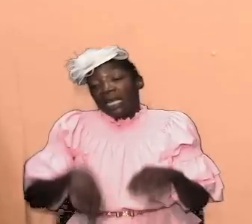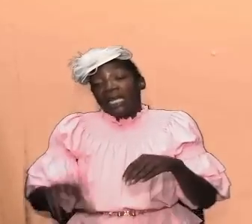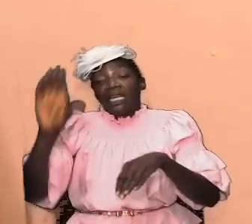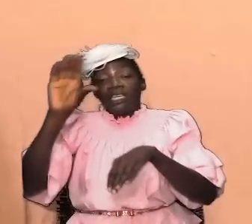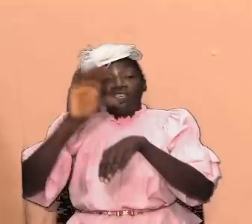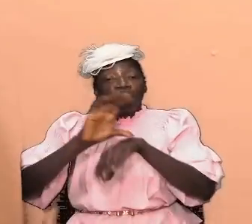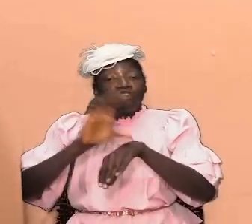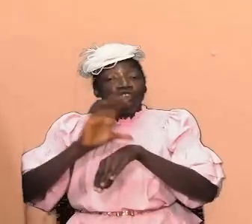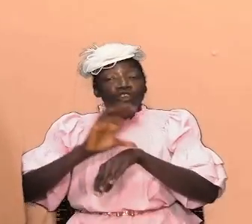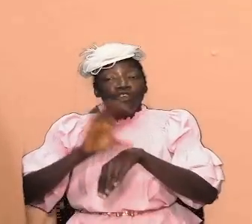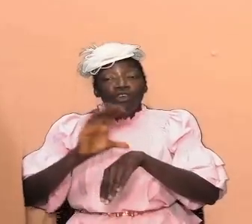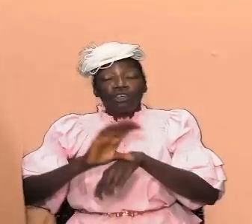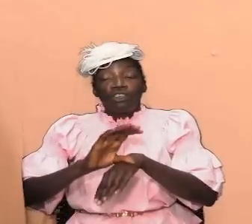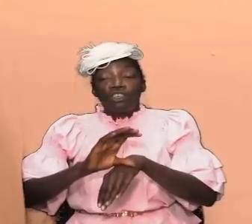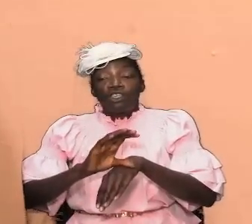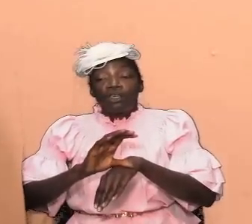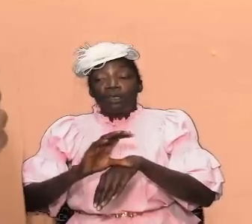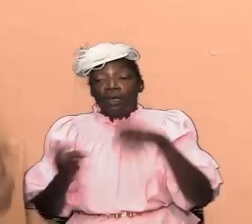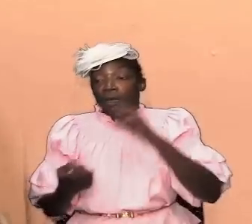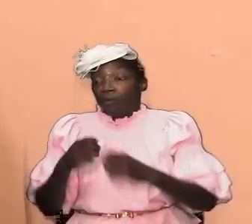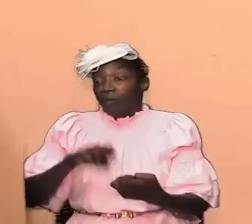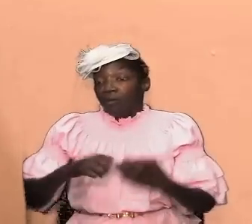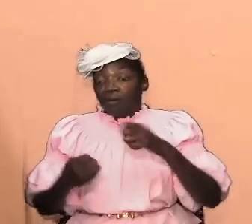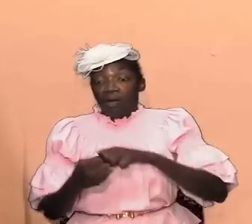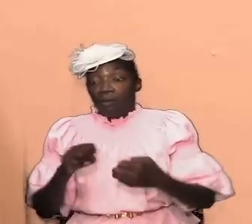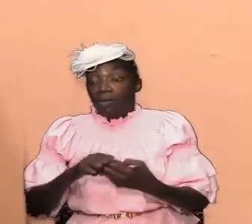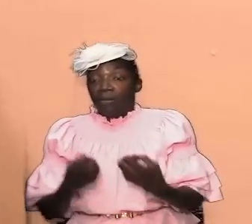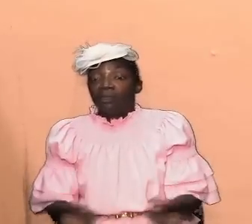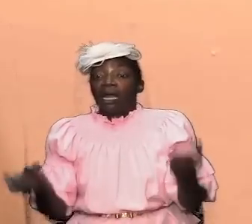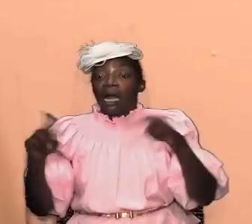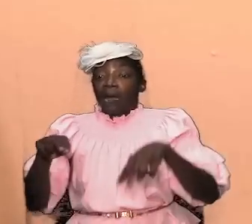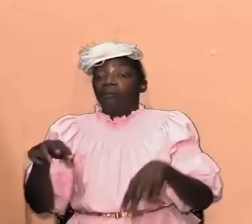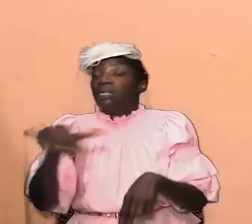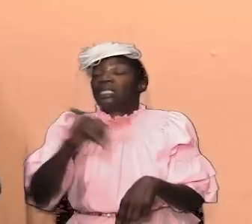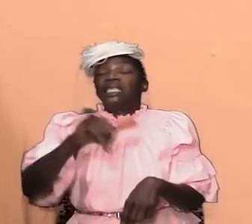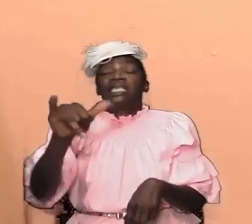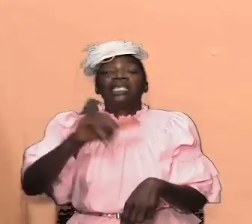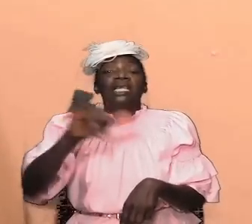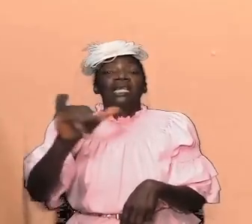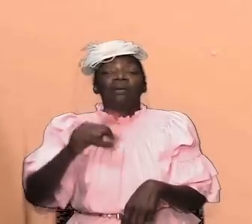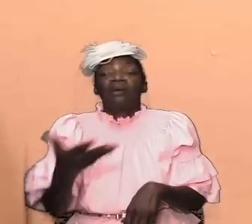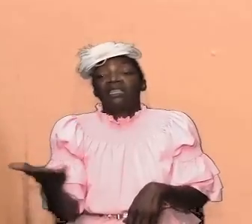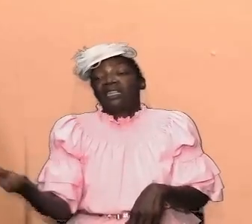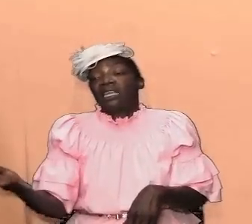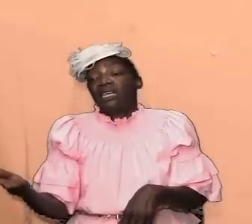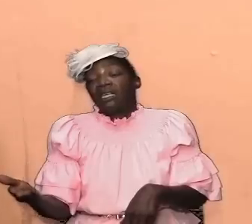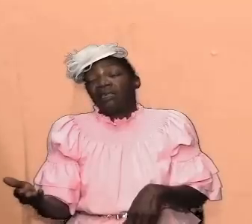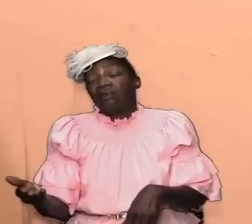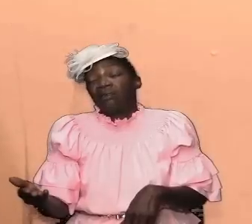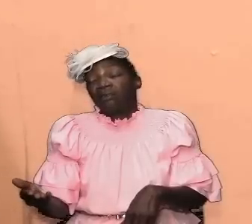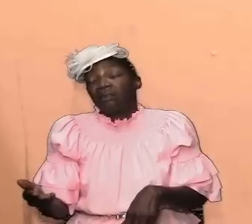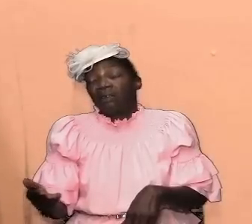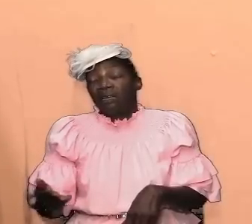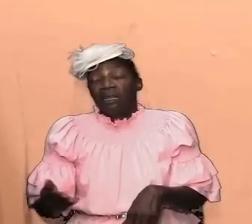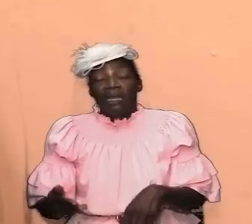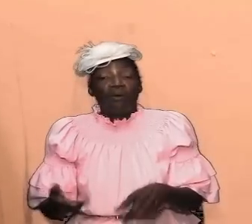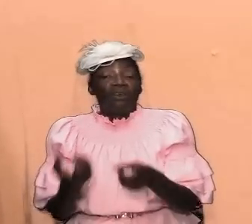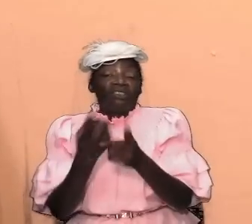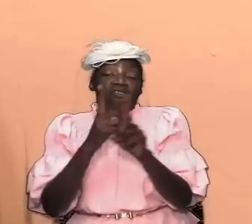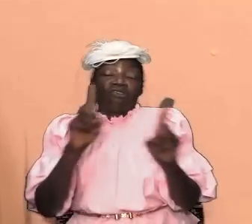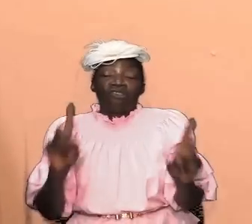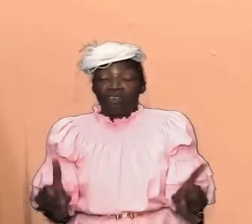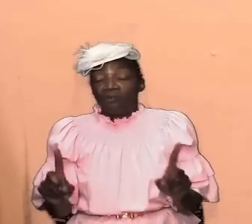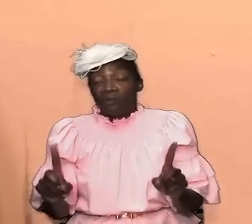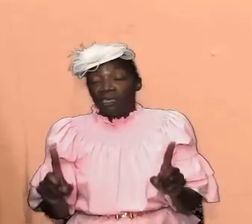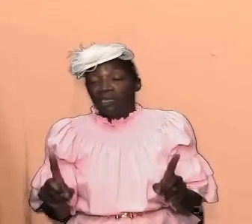upheavals are taking place also things that were once sacrosanct things that